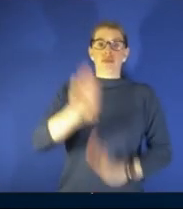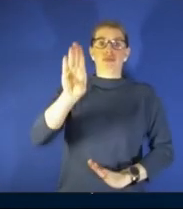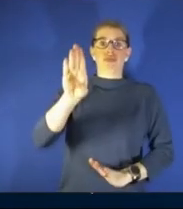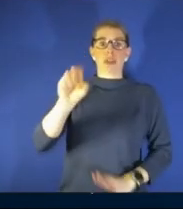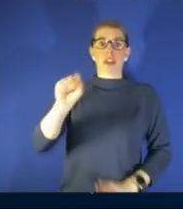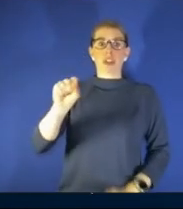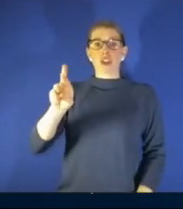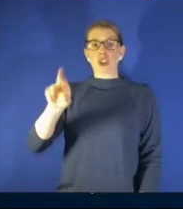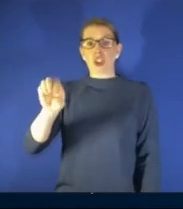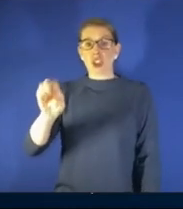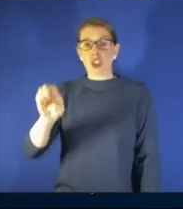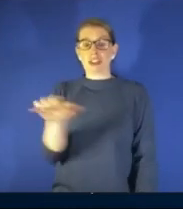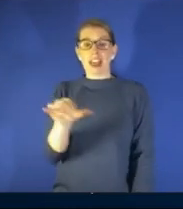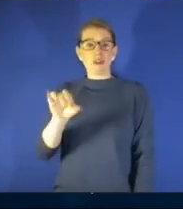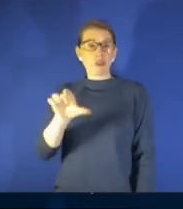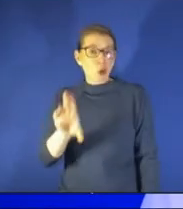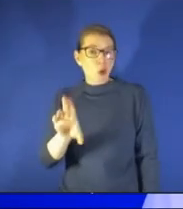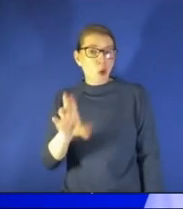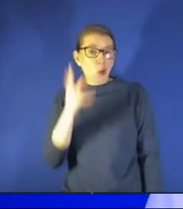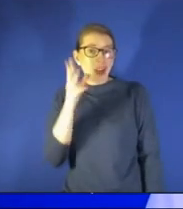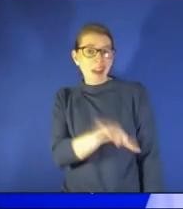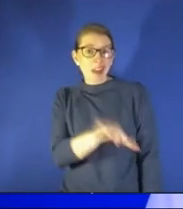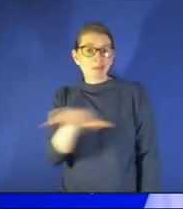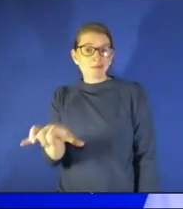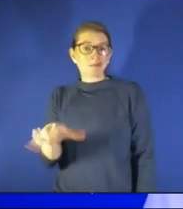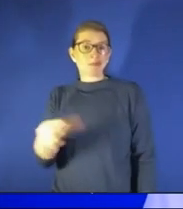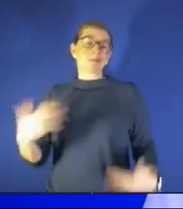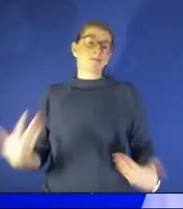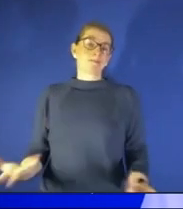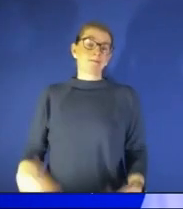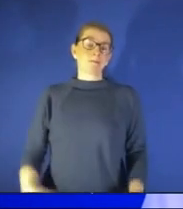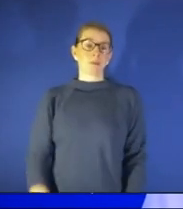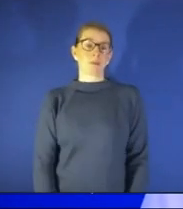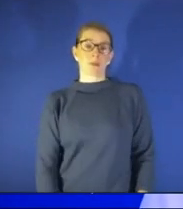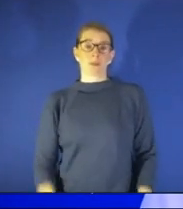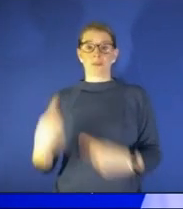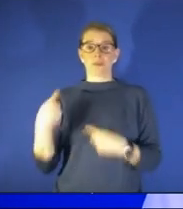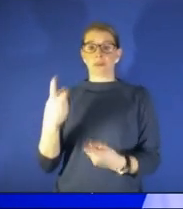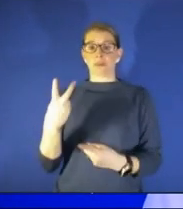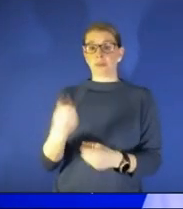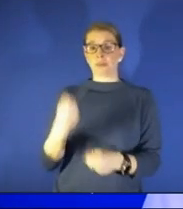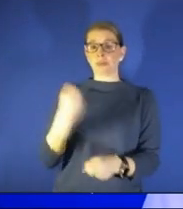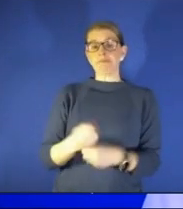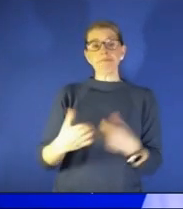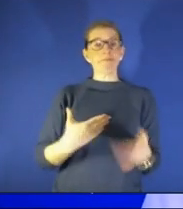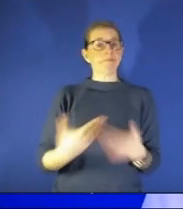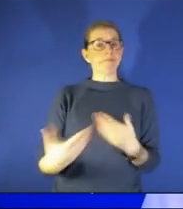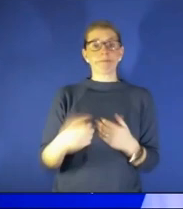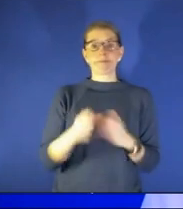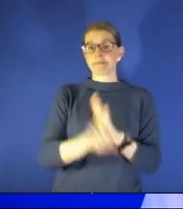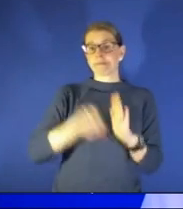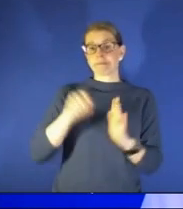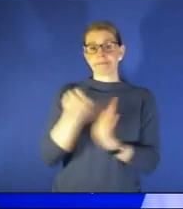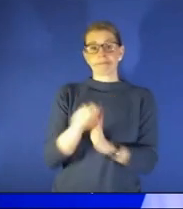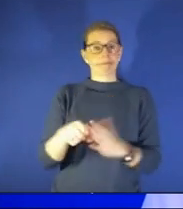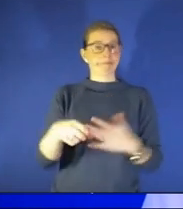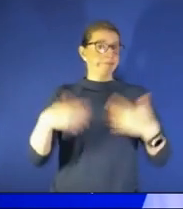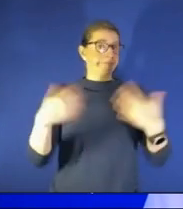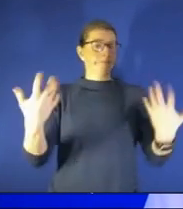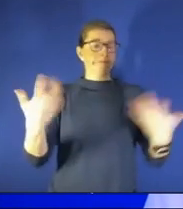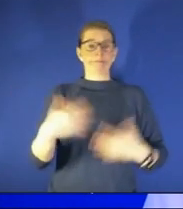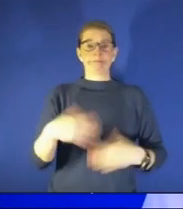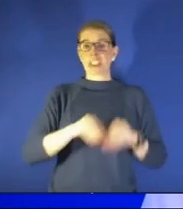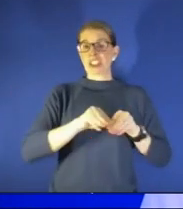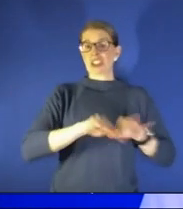flu spike you know that's hard to say you know certainly the last two years we've seen that it doesn't really matter what season we have seen uh surges in every